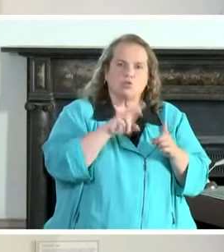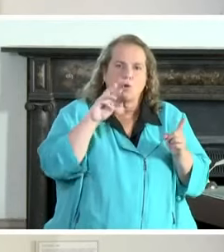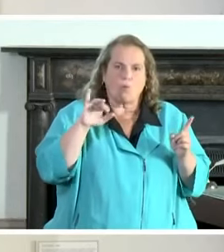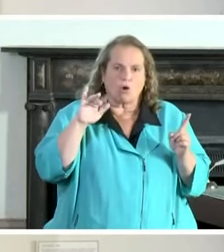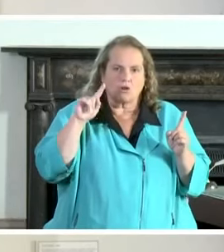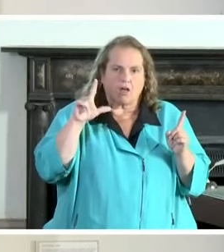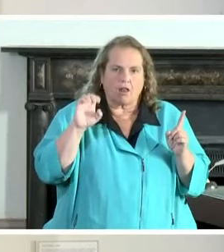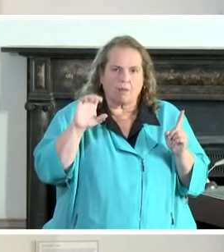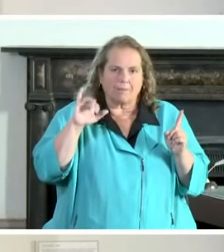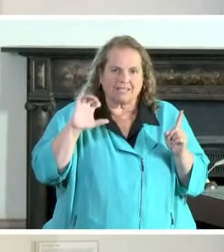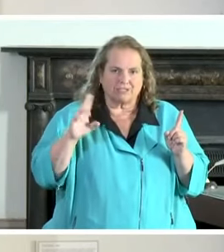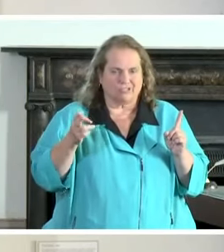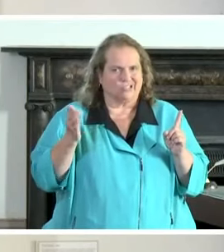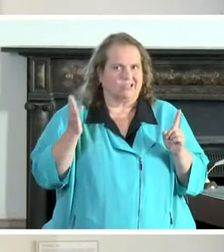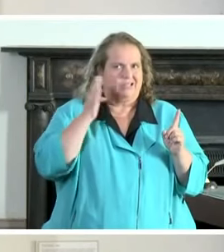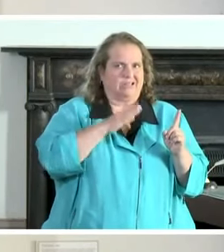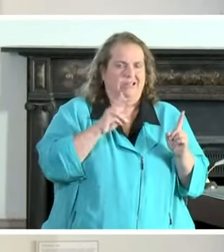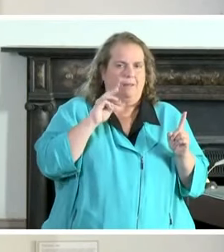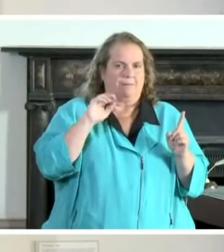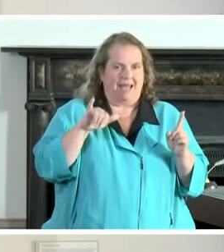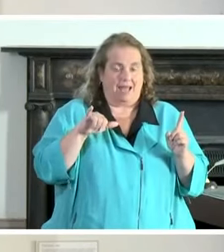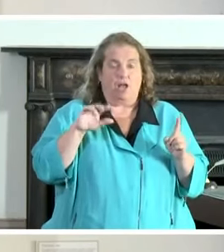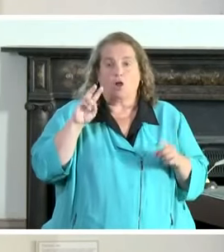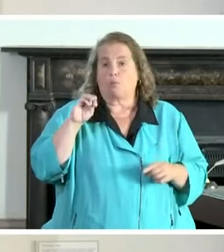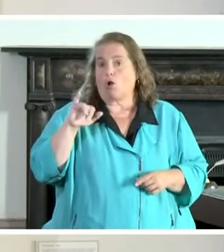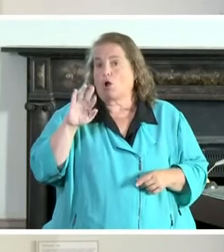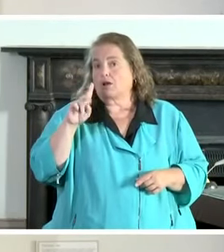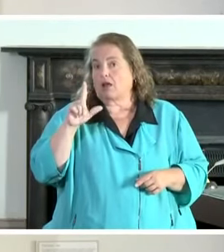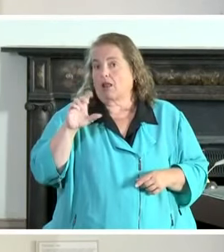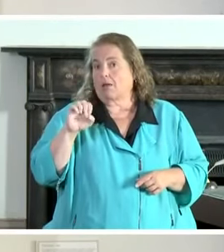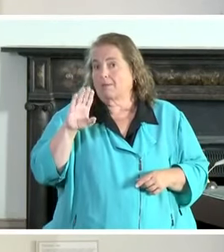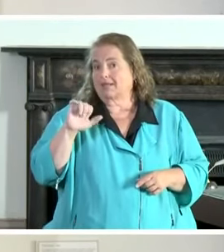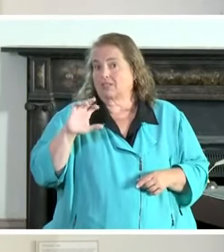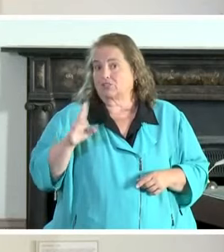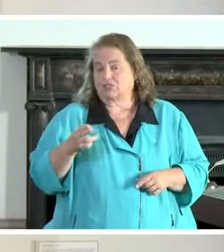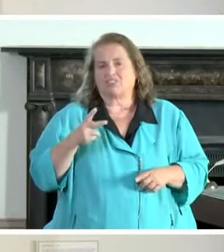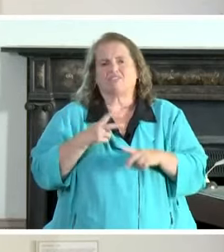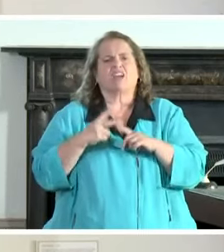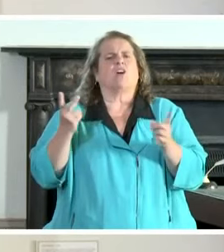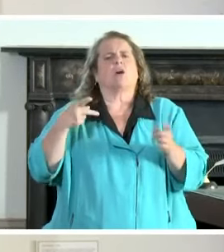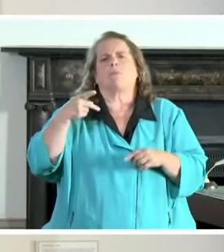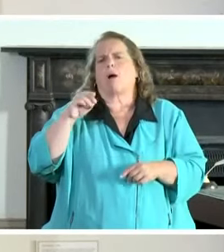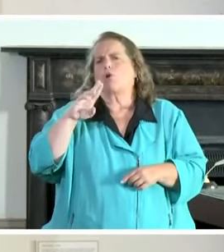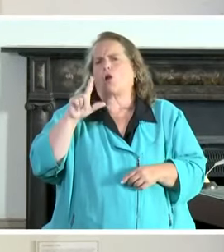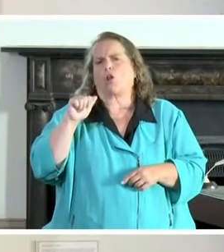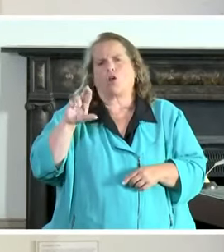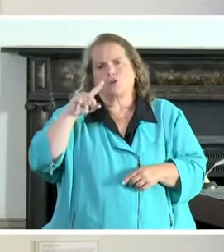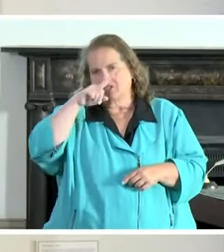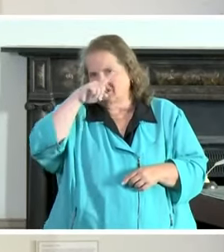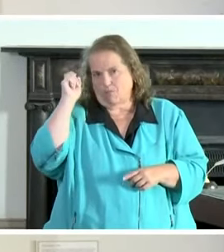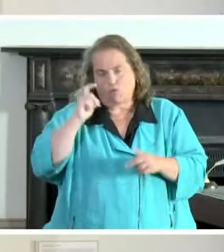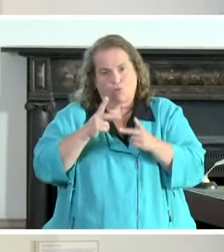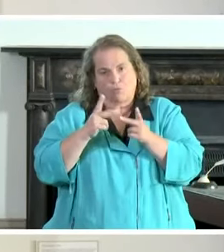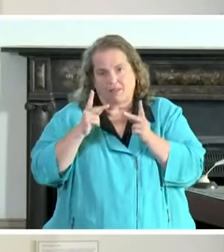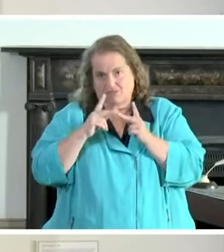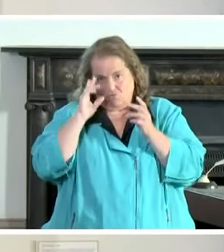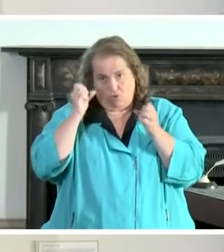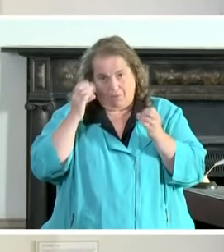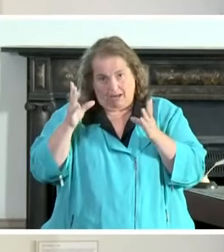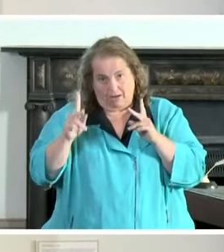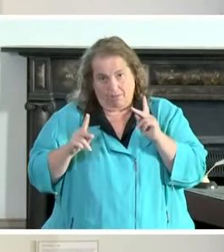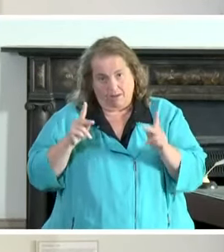dating back into may so myrtle beach just to give a summary a very popular summer destination for many folks